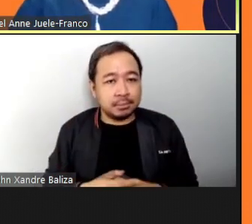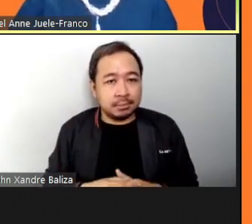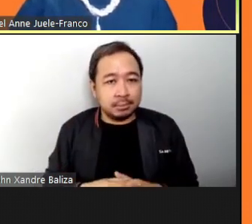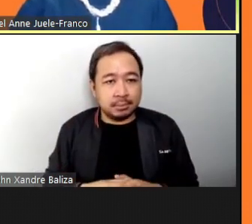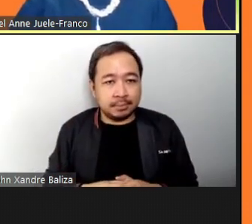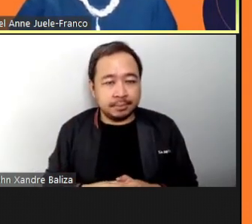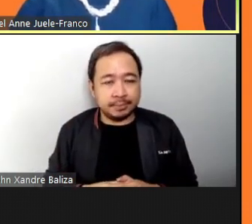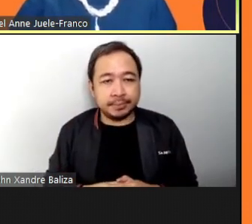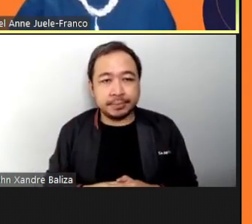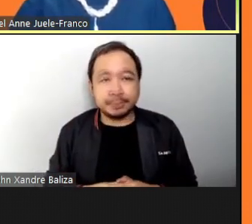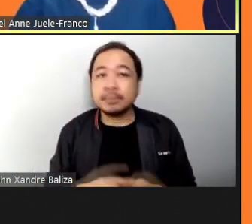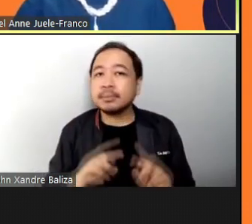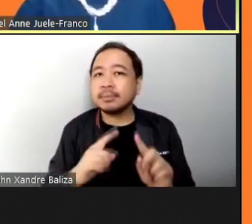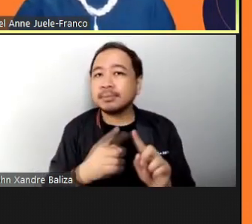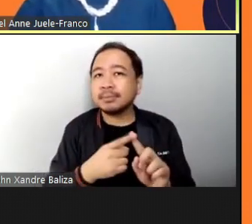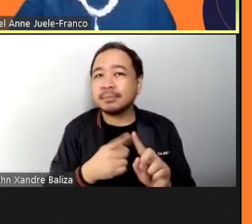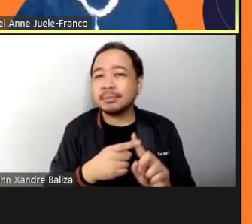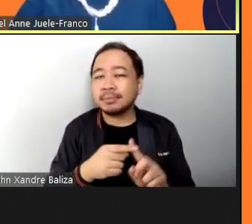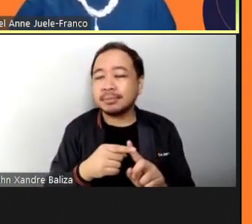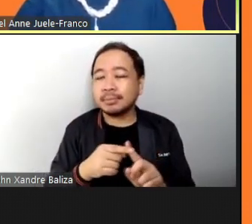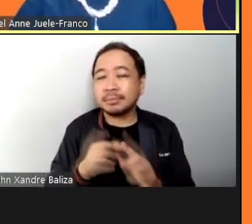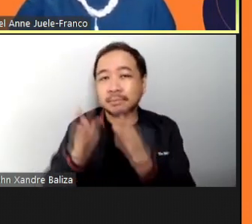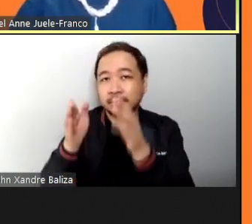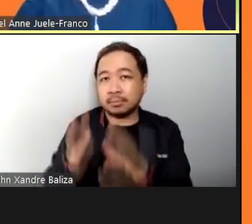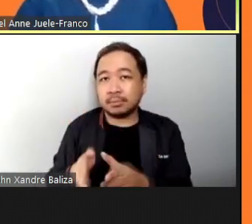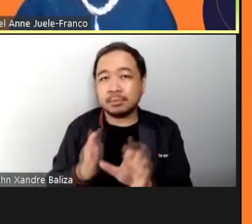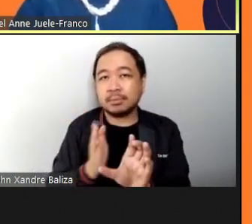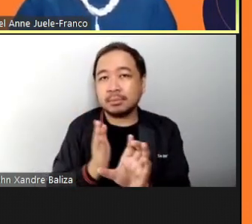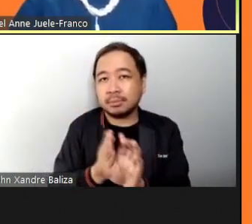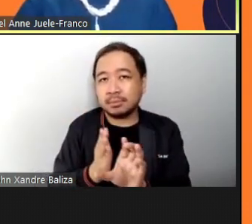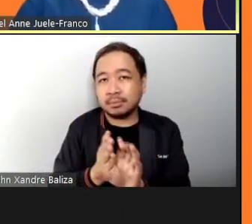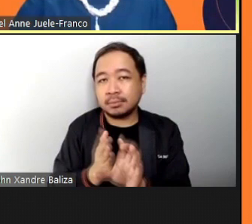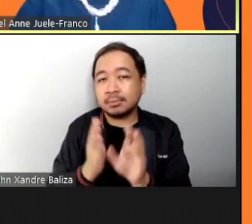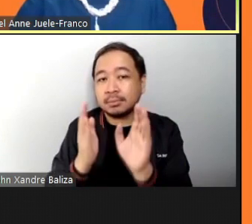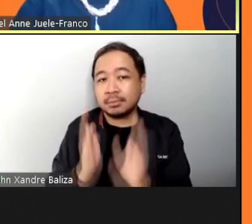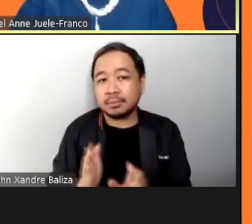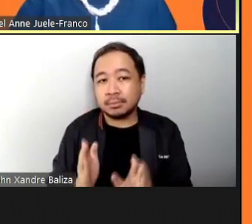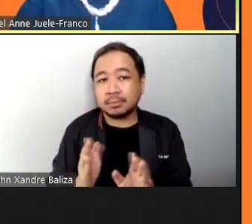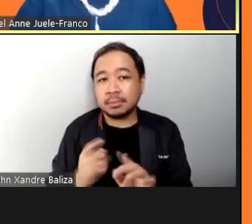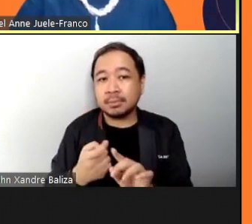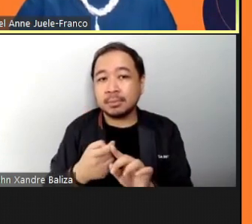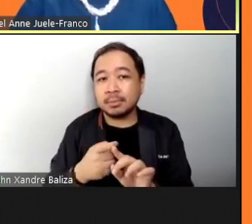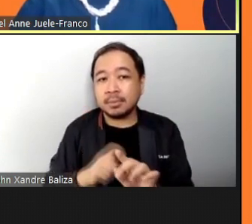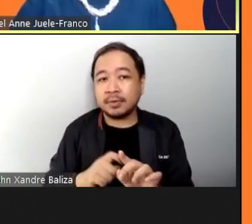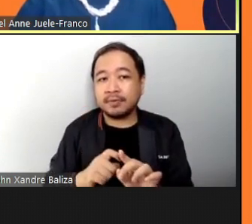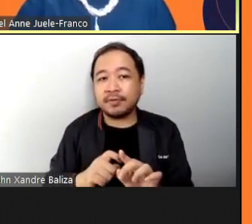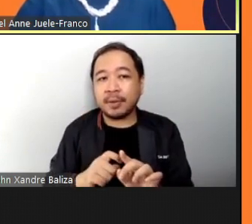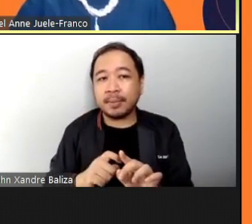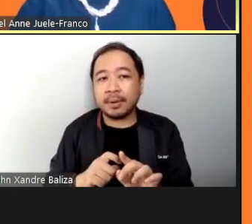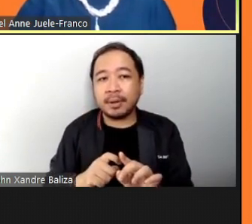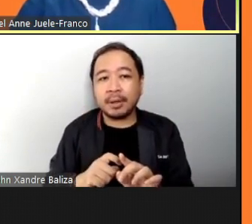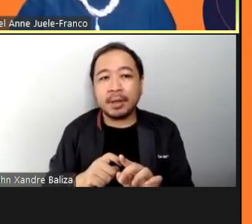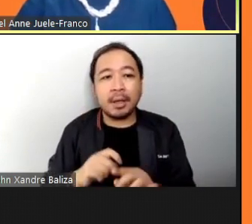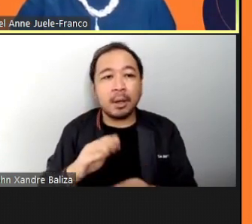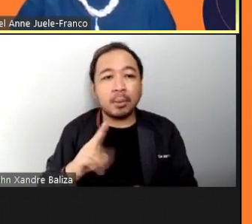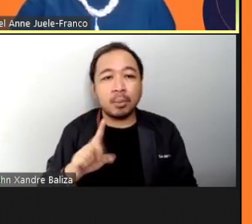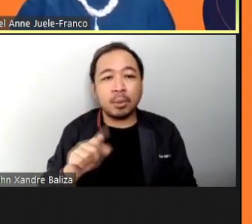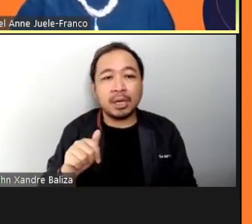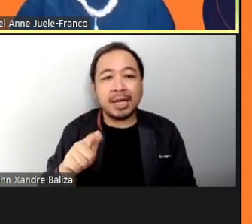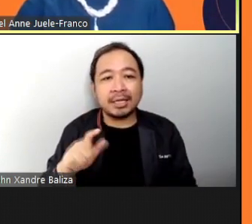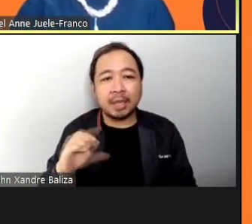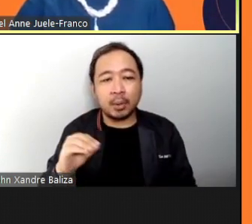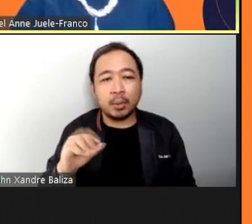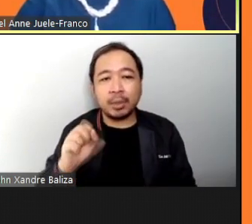Our first resource person Is a psychologist At the Jaime C. Bulatau SG Center for Psychology